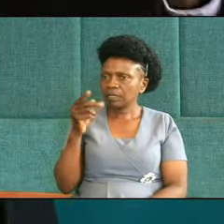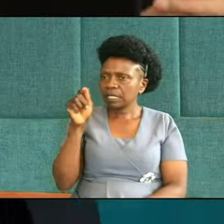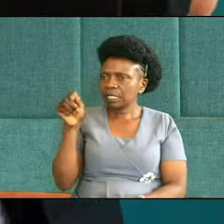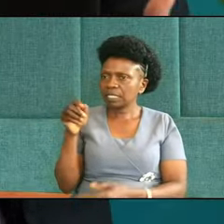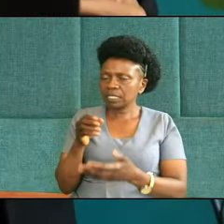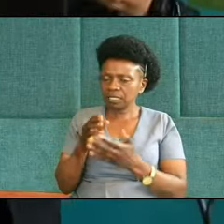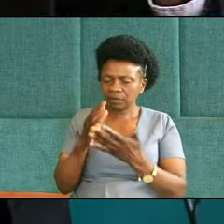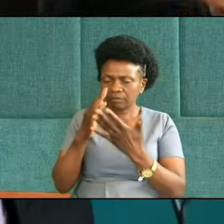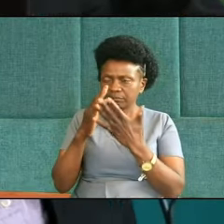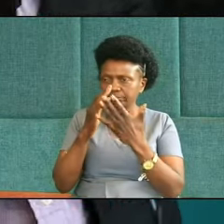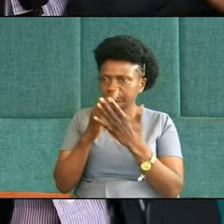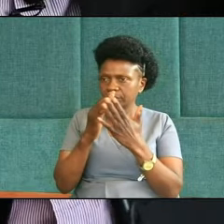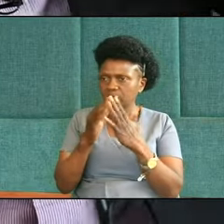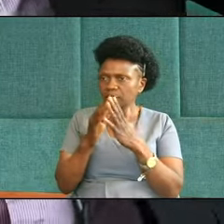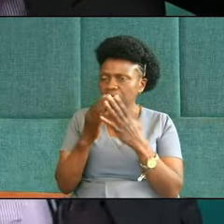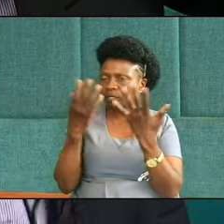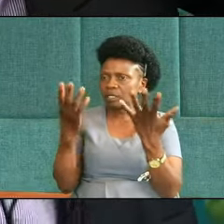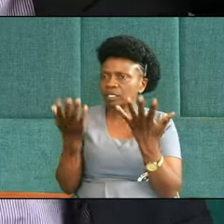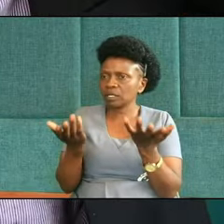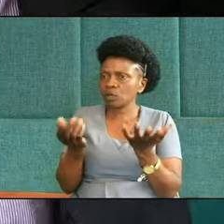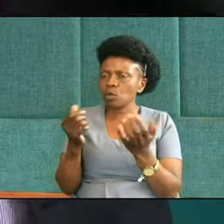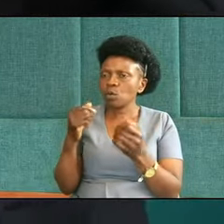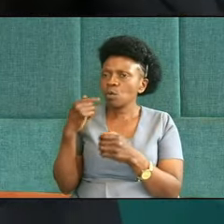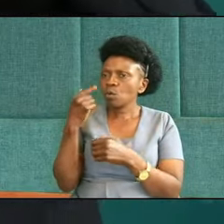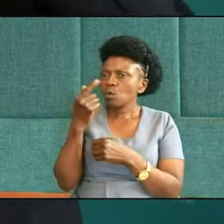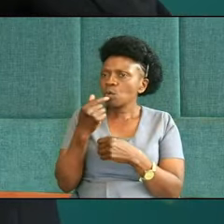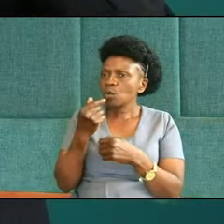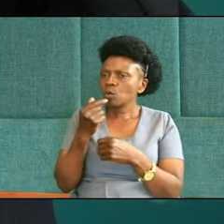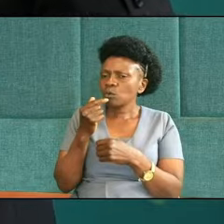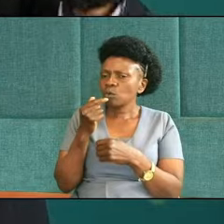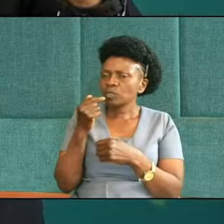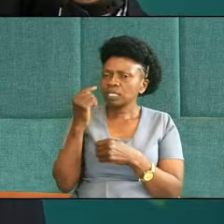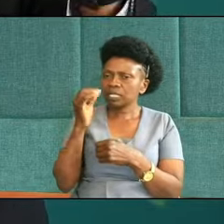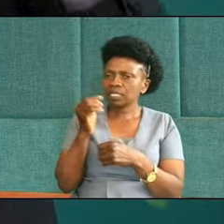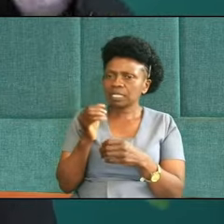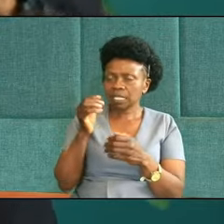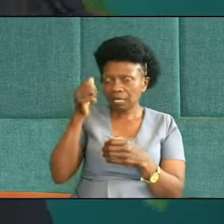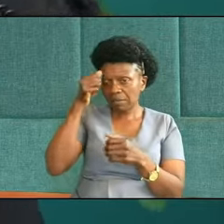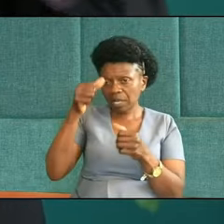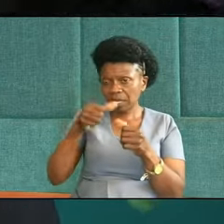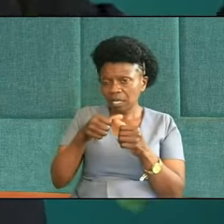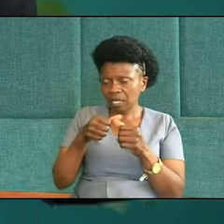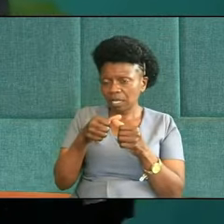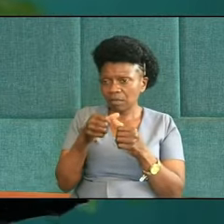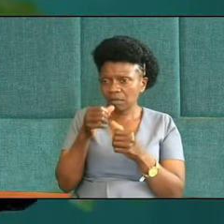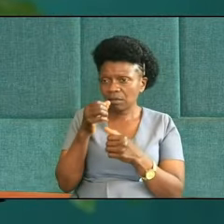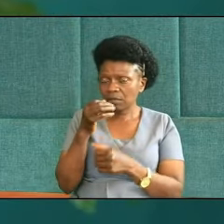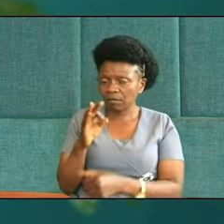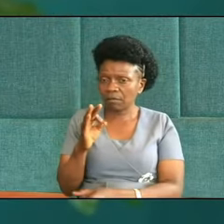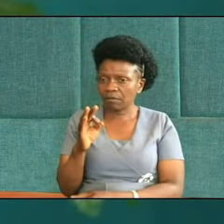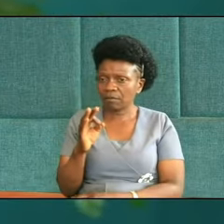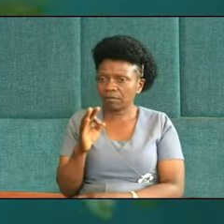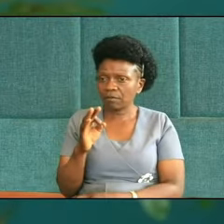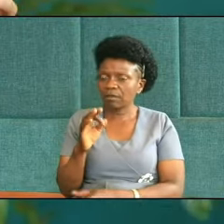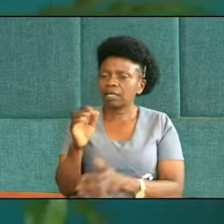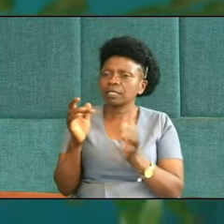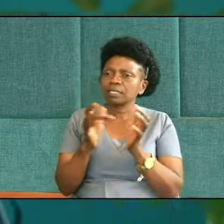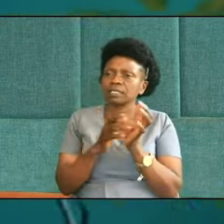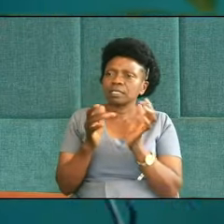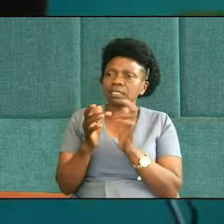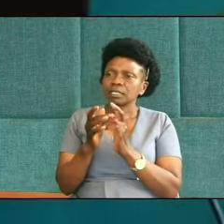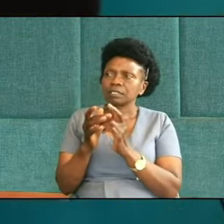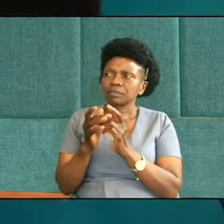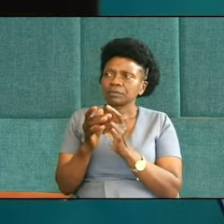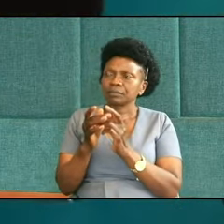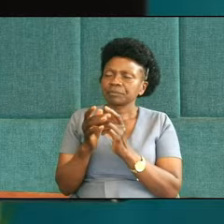framework here, who does this remind you of? Jesus, who is willing to die for our sins. Judah says, I